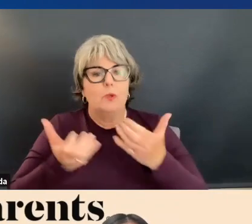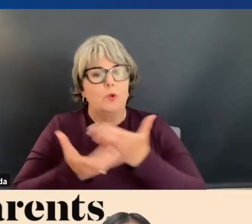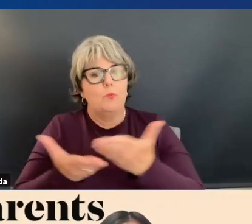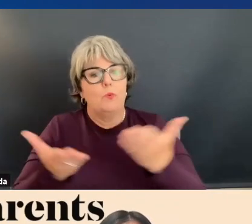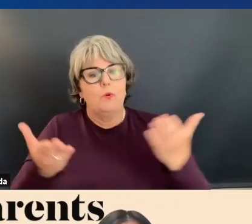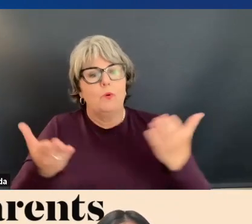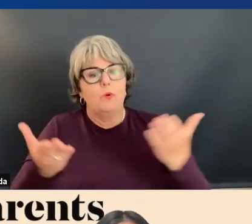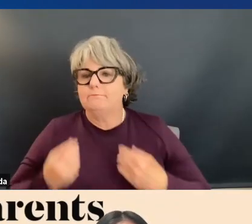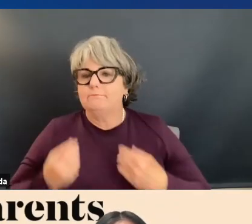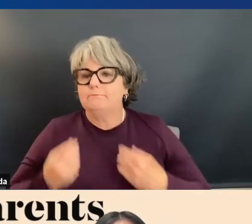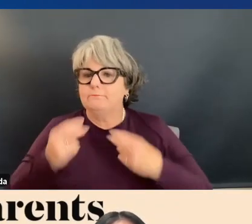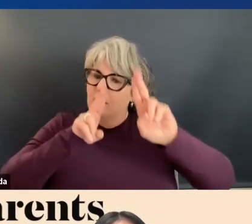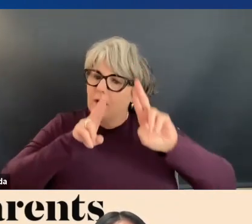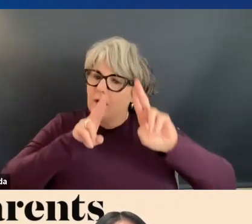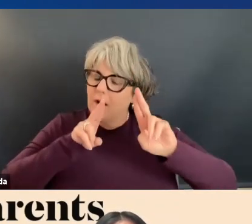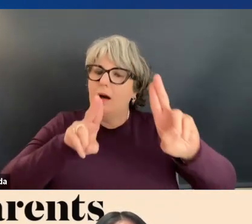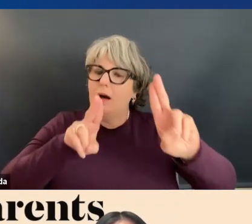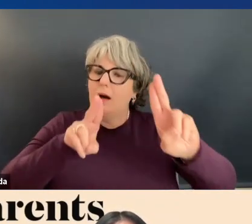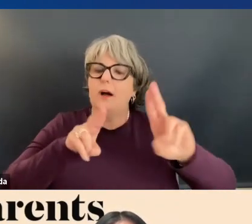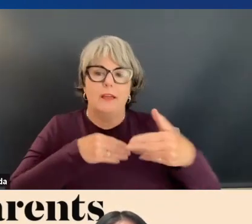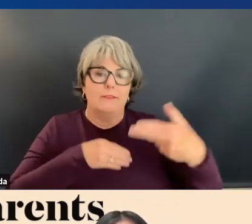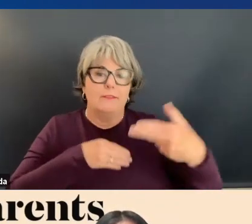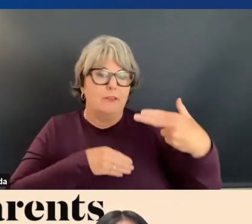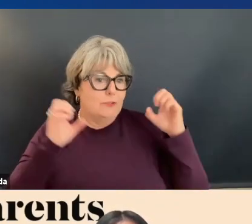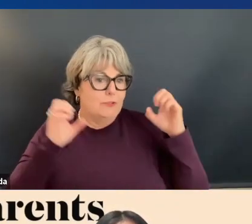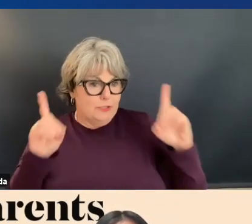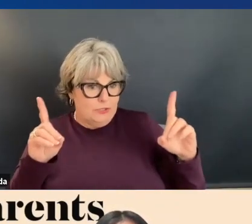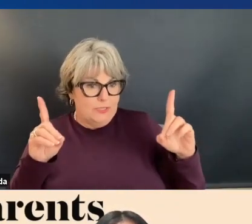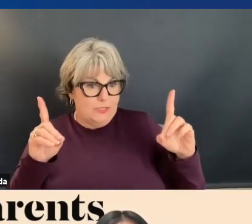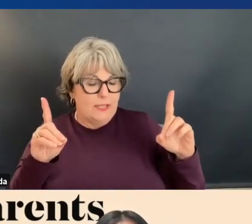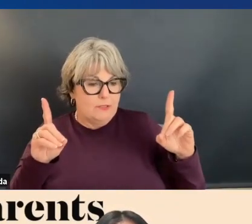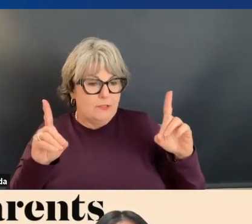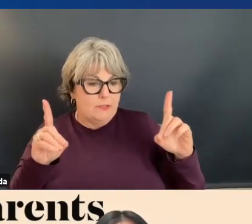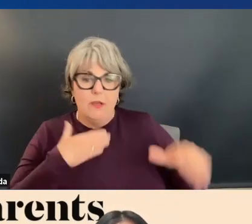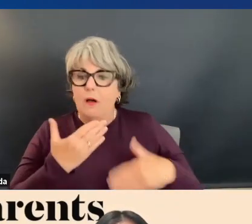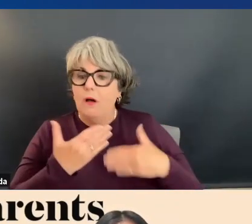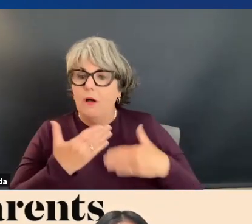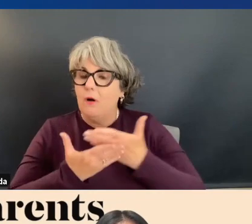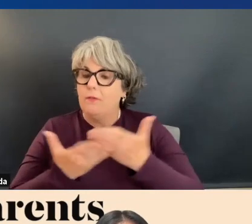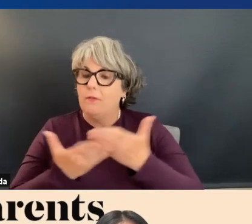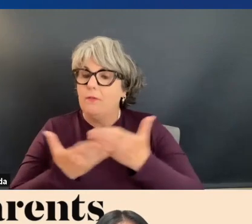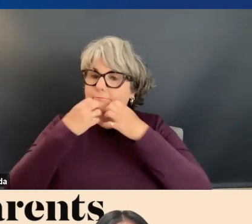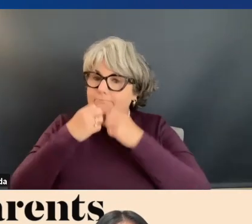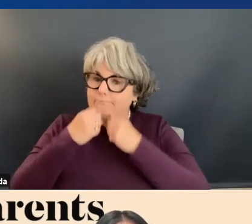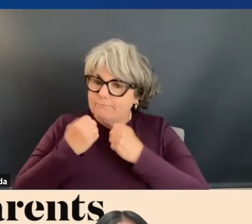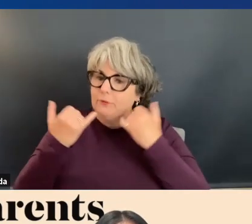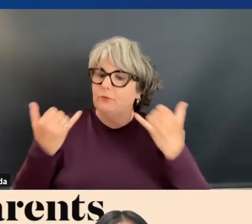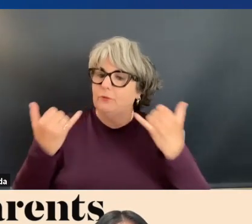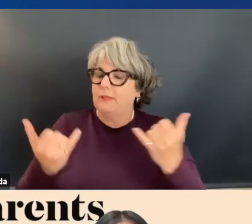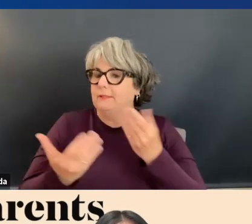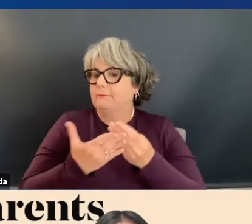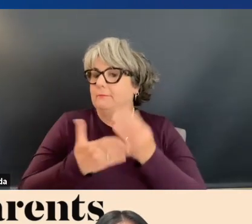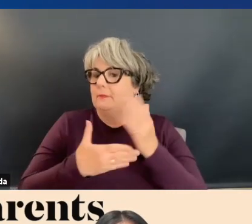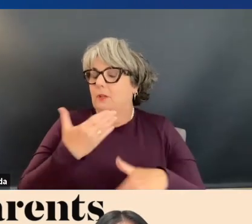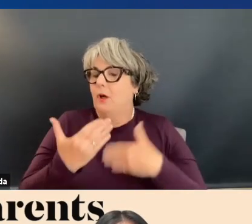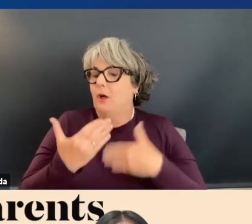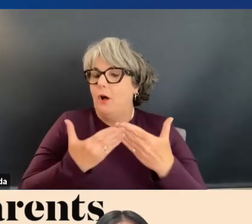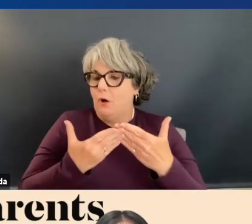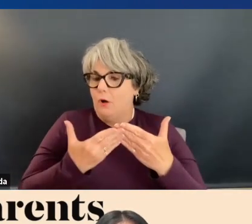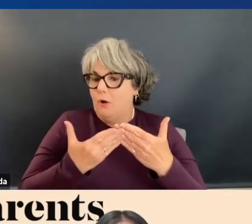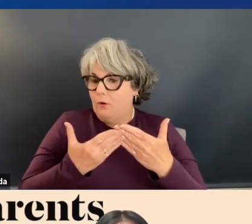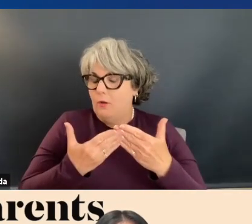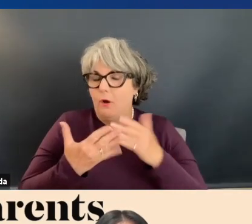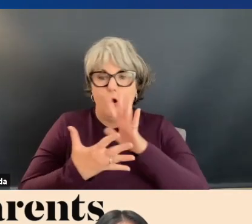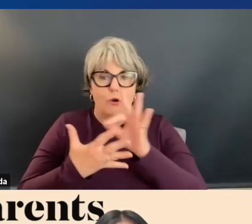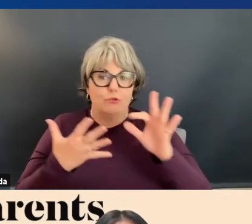lift up an honor that post-secondary education takes many forms, all of which are valuable in today's economy, and all of which are first-class choices,